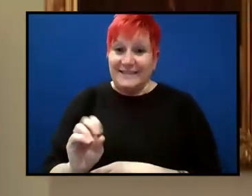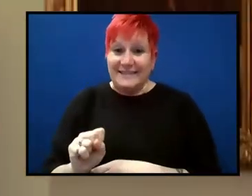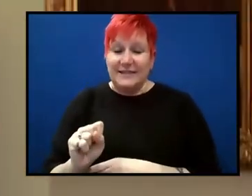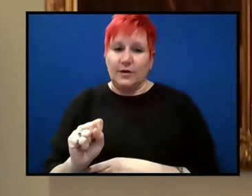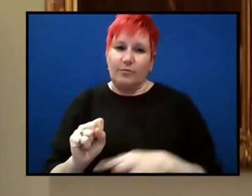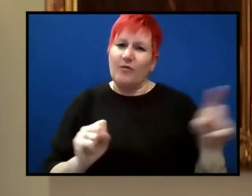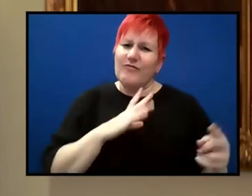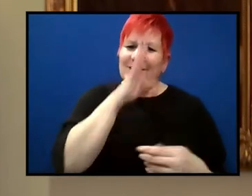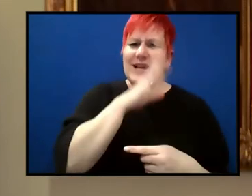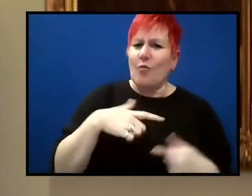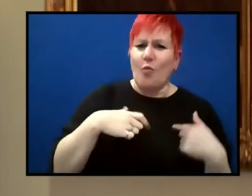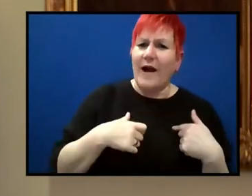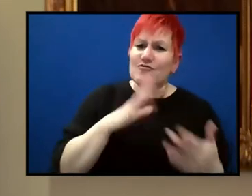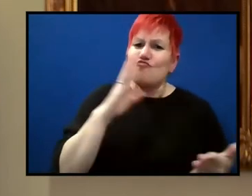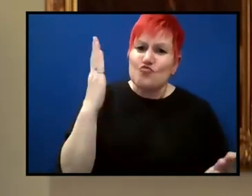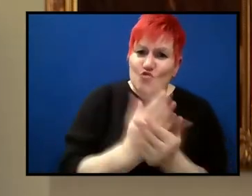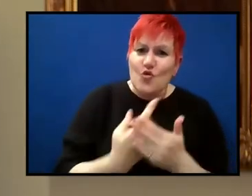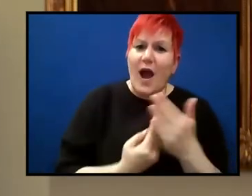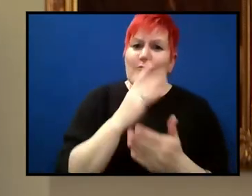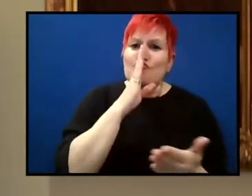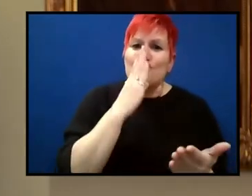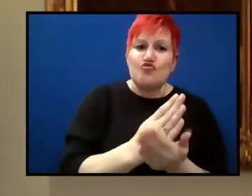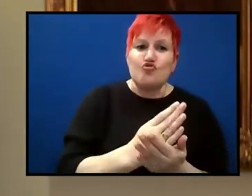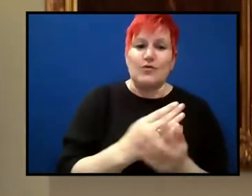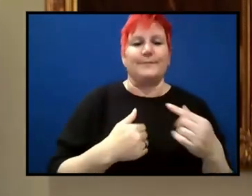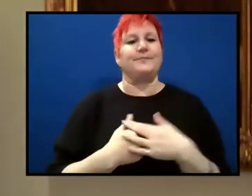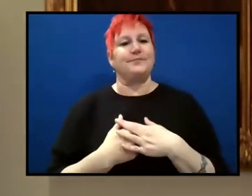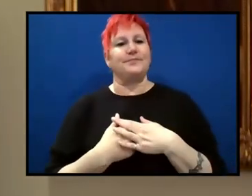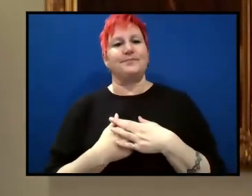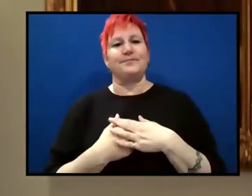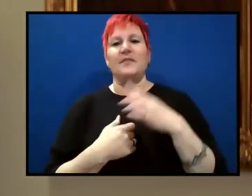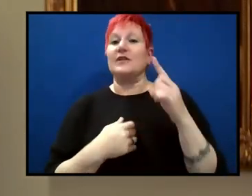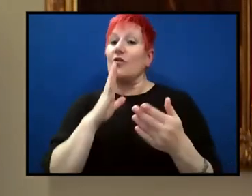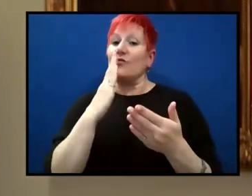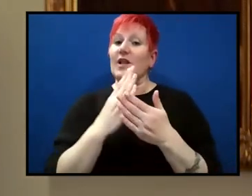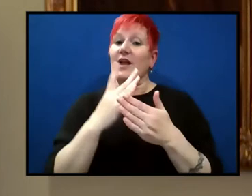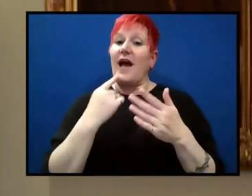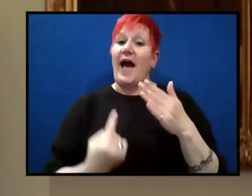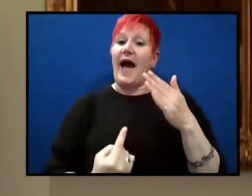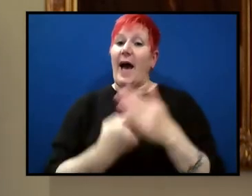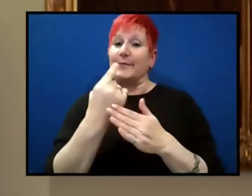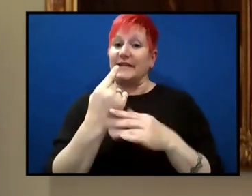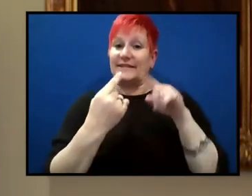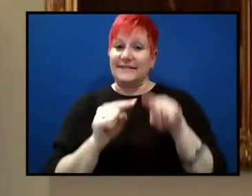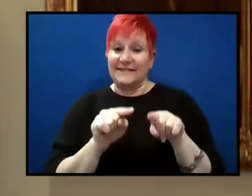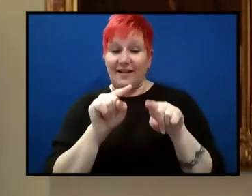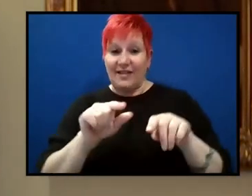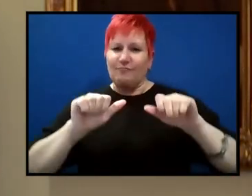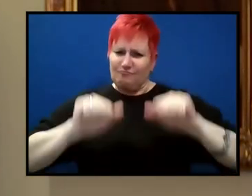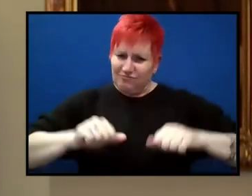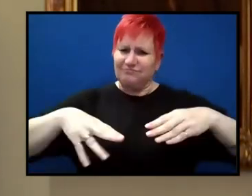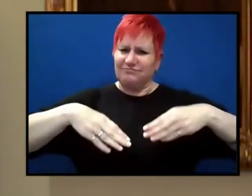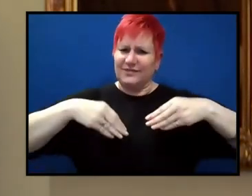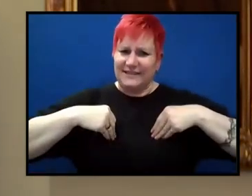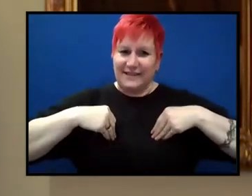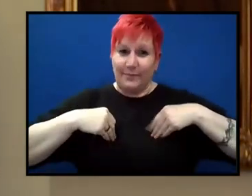And then the, the seminal event, at least in your reading of things, the seminal event happened when you were exactly the same age as the students we have here.